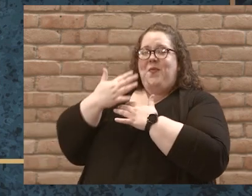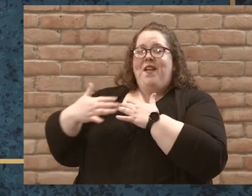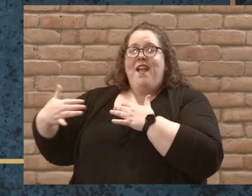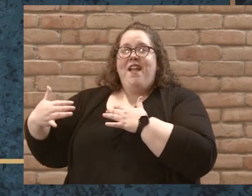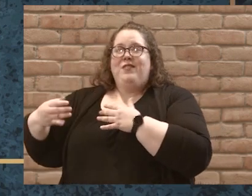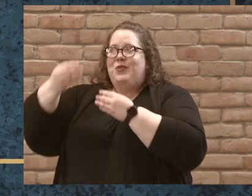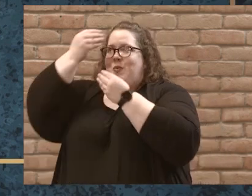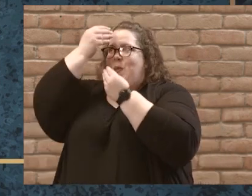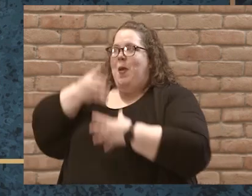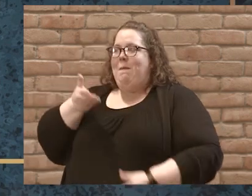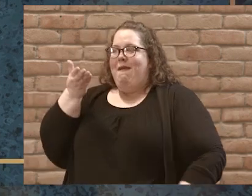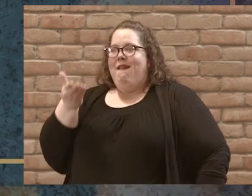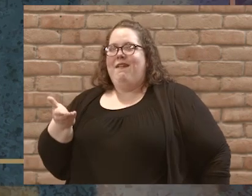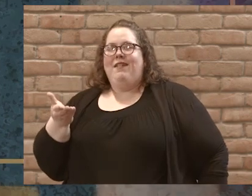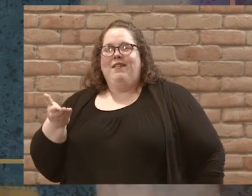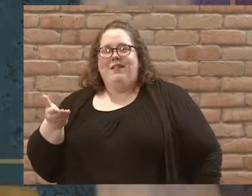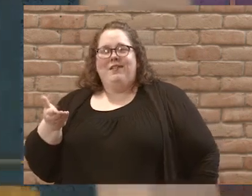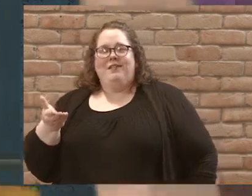obey him.